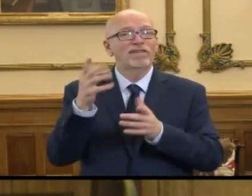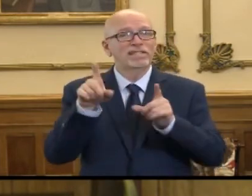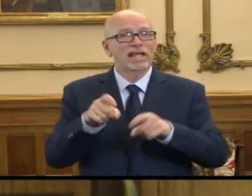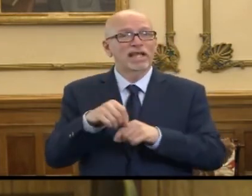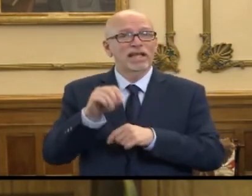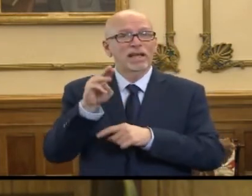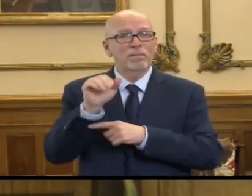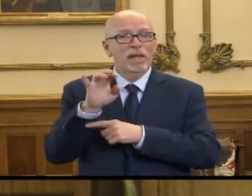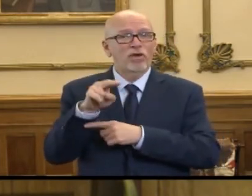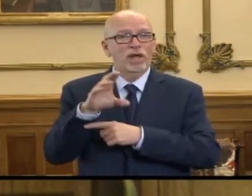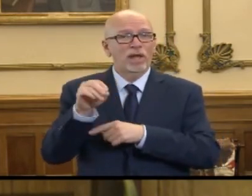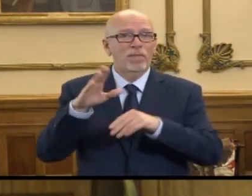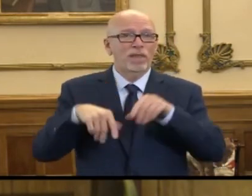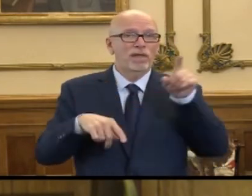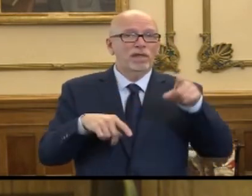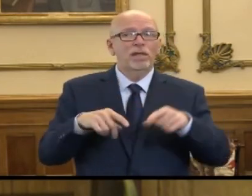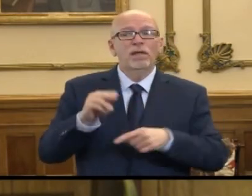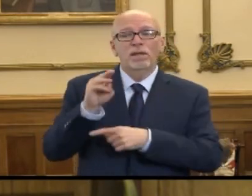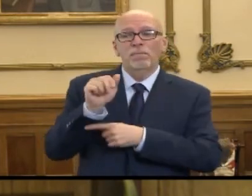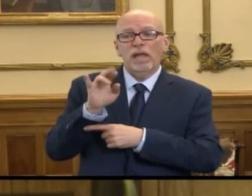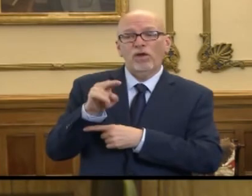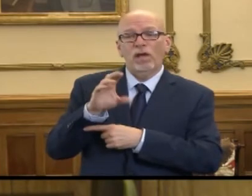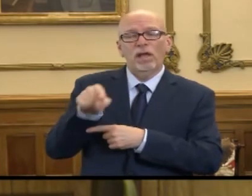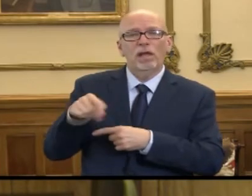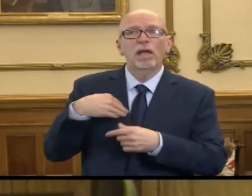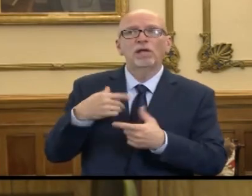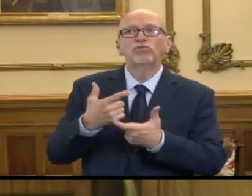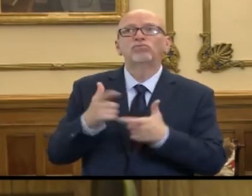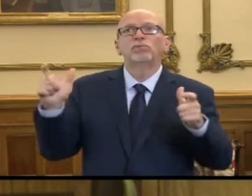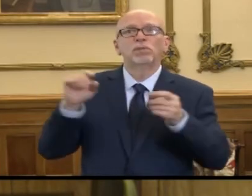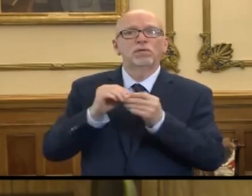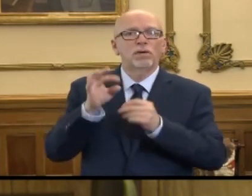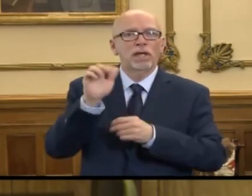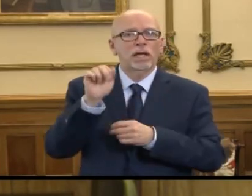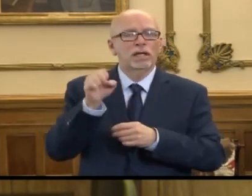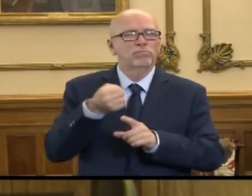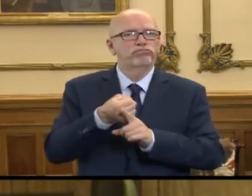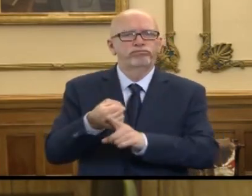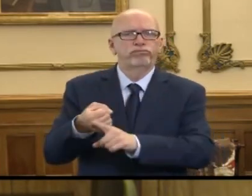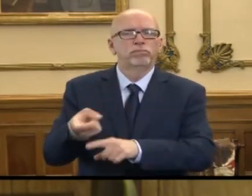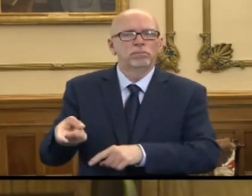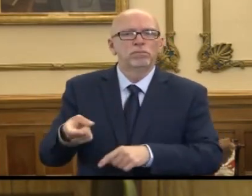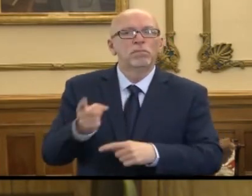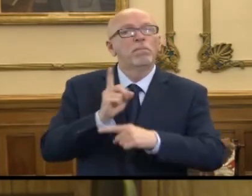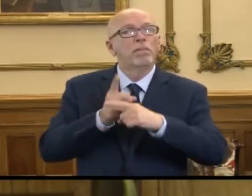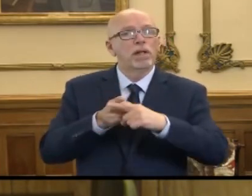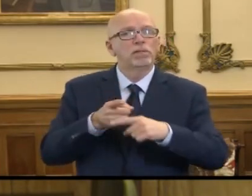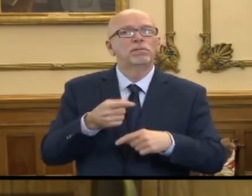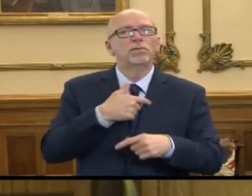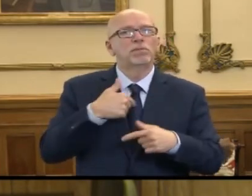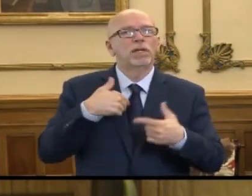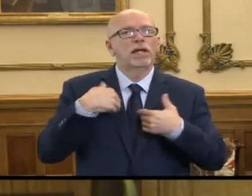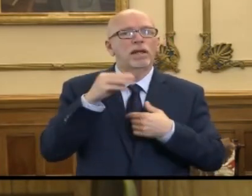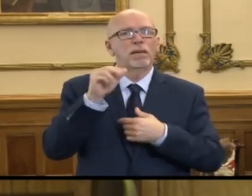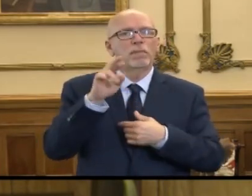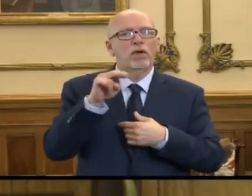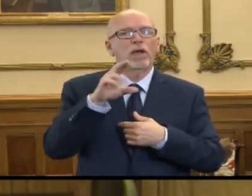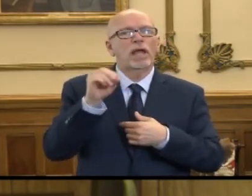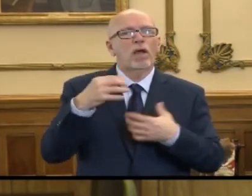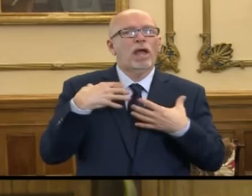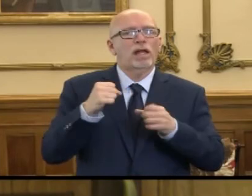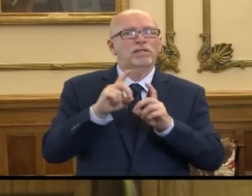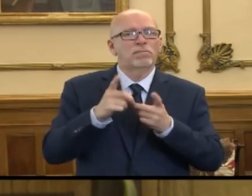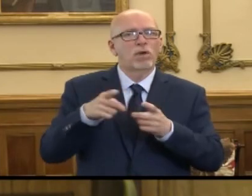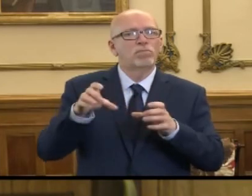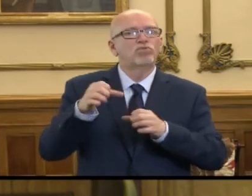Marion County, I will say that Marion County has had a tremendous number of cases, as you know. Plus, we've had the Marion County Health Department